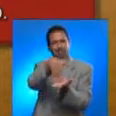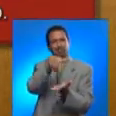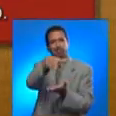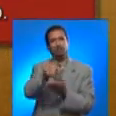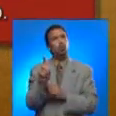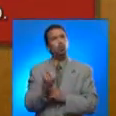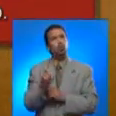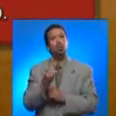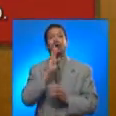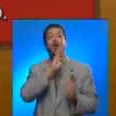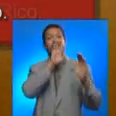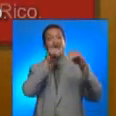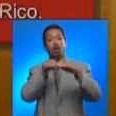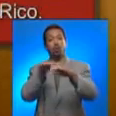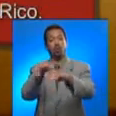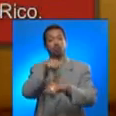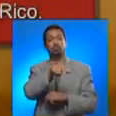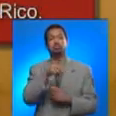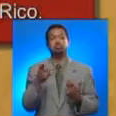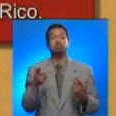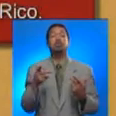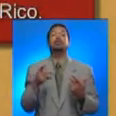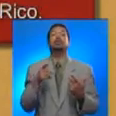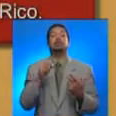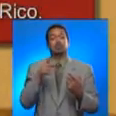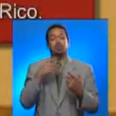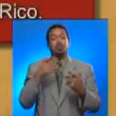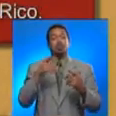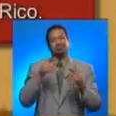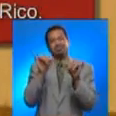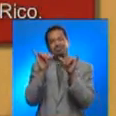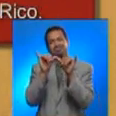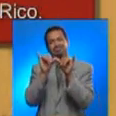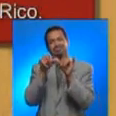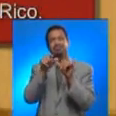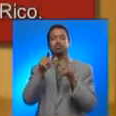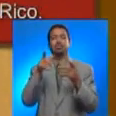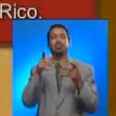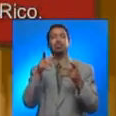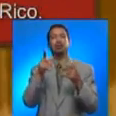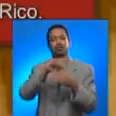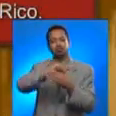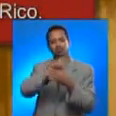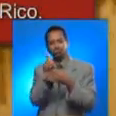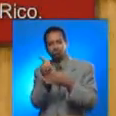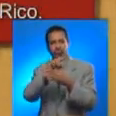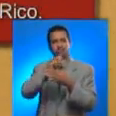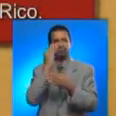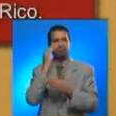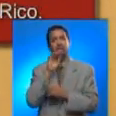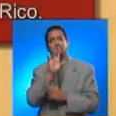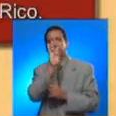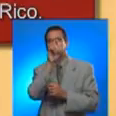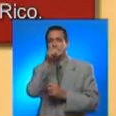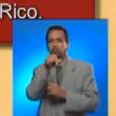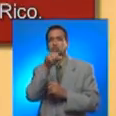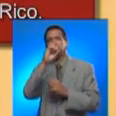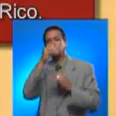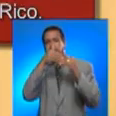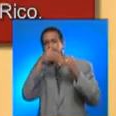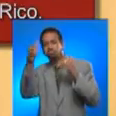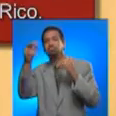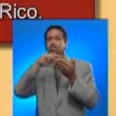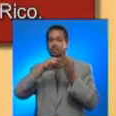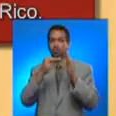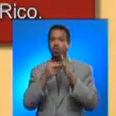Puerto Rico. The earthquake's intensity according to the modified Mercalli scale is 7 or more in any